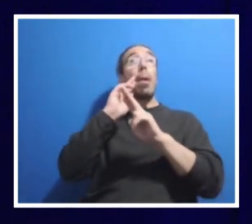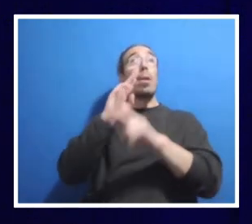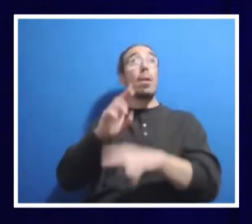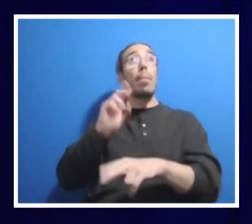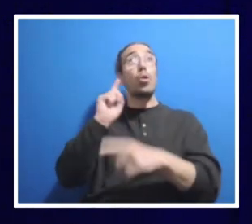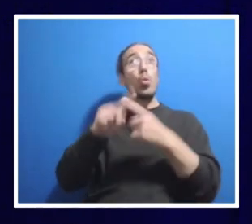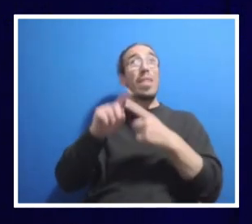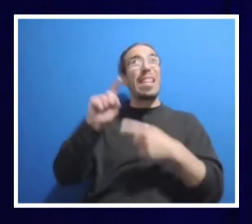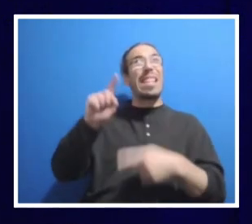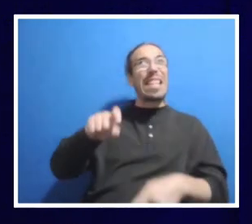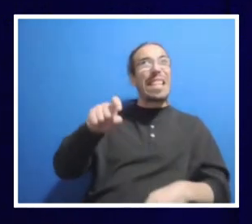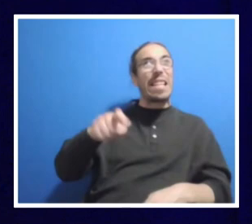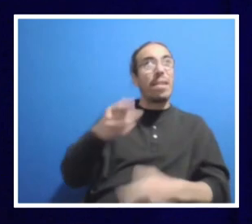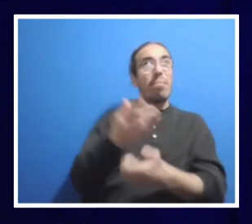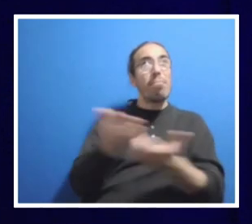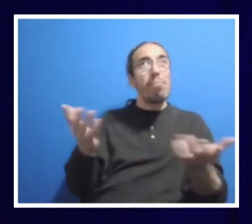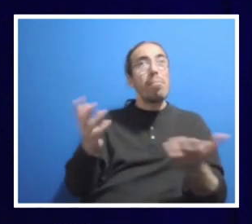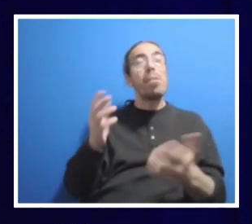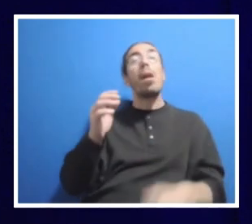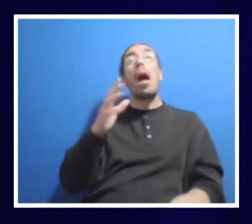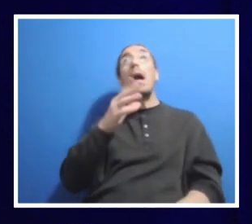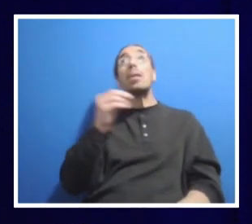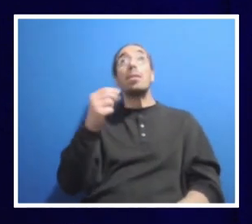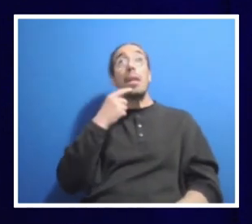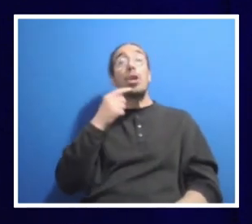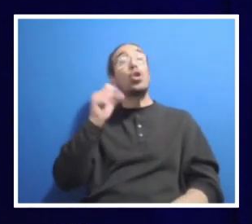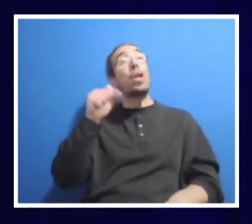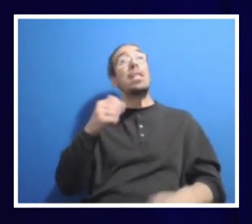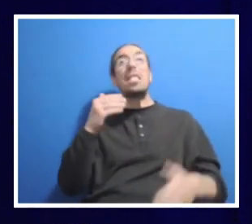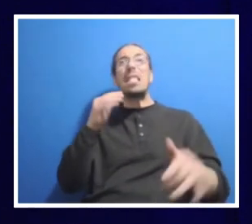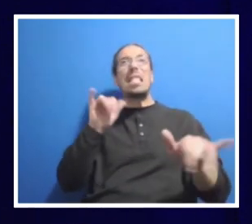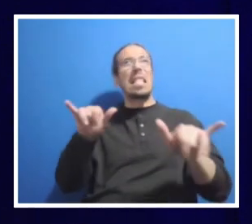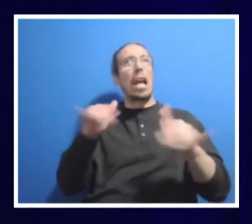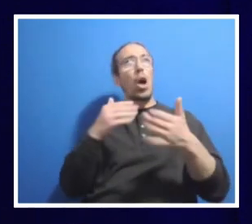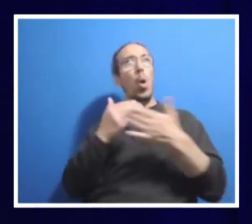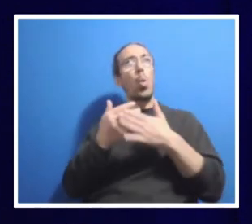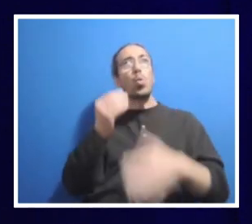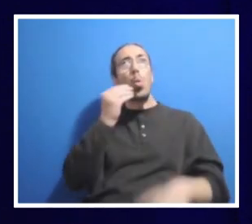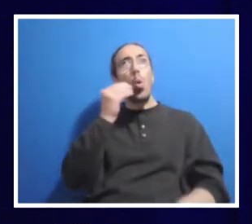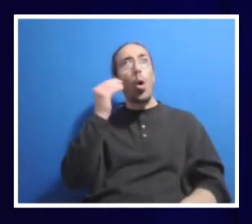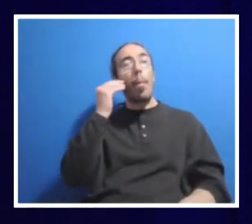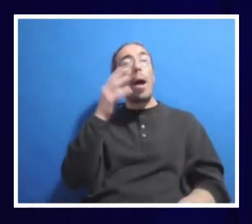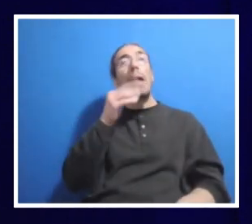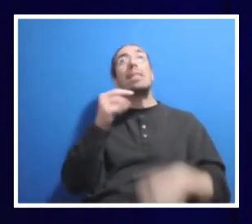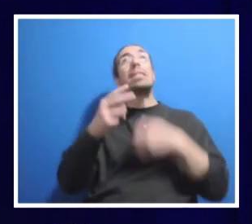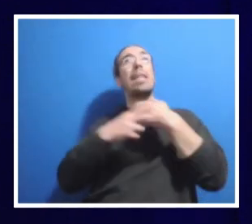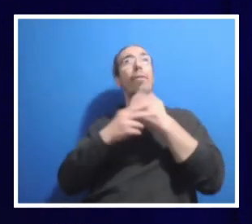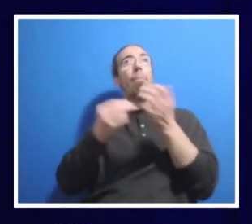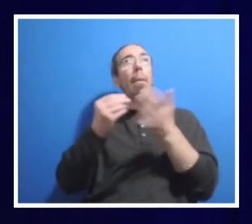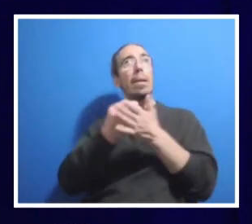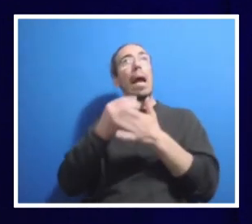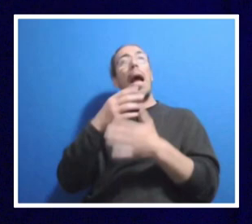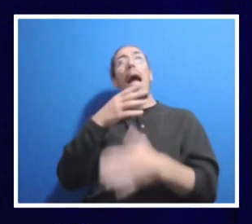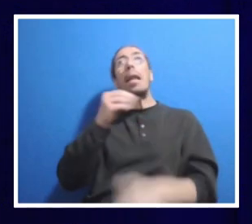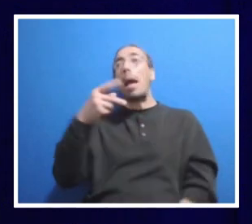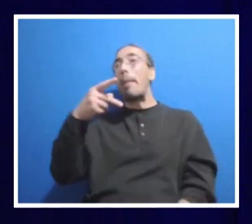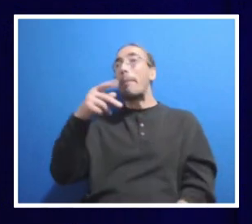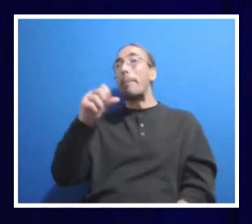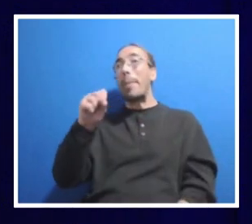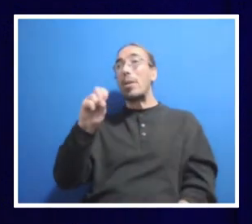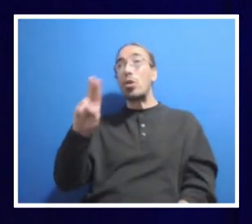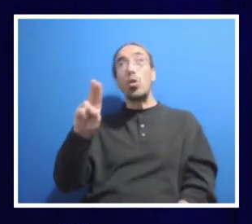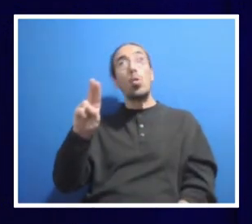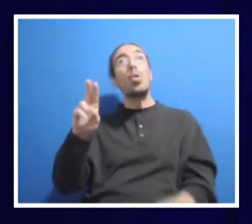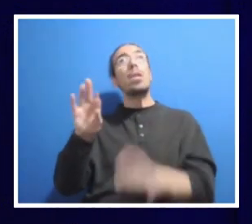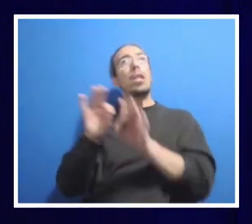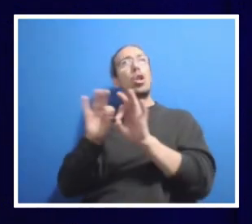there, and say you can stay close to home, you can save money, and you can get a Penn State degree. So what is the Penn